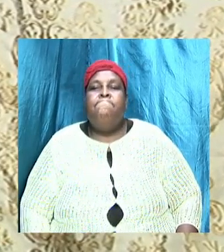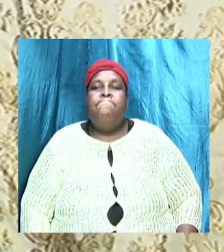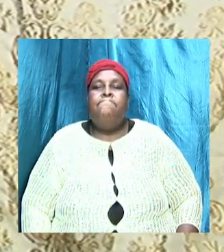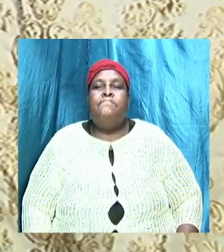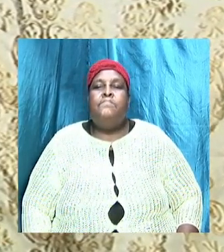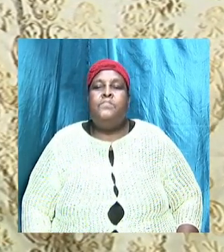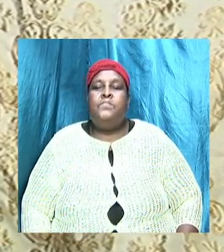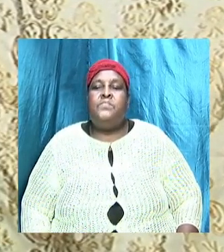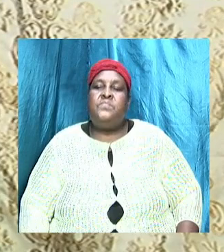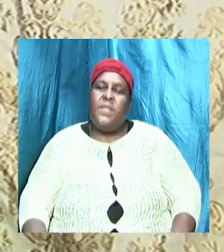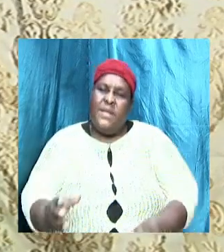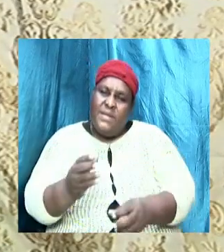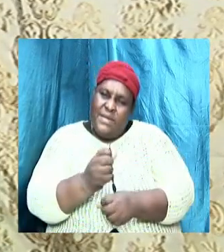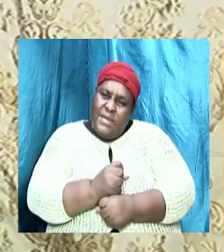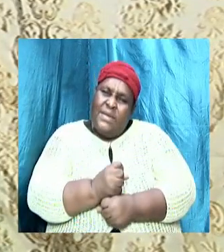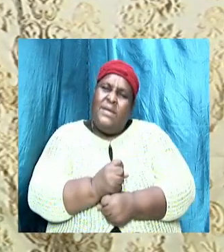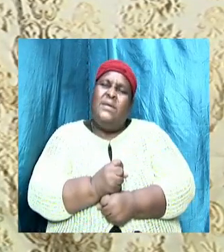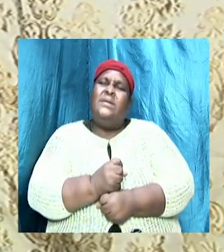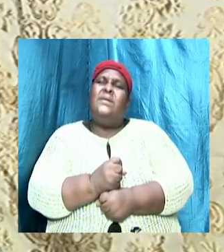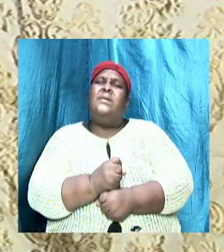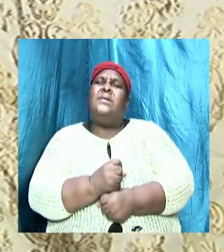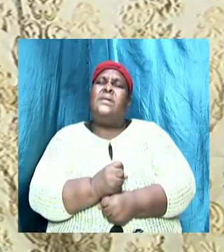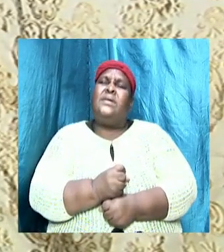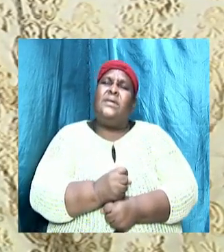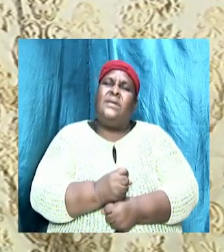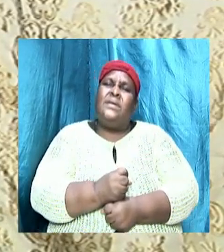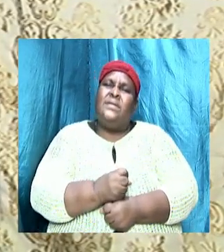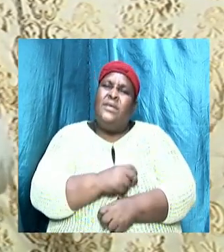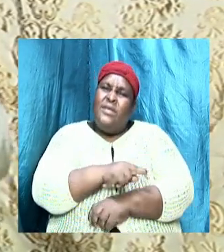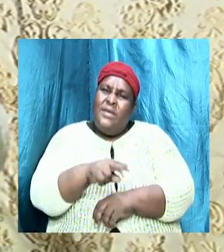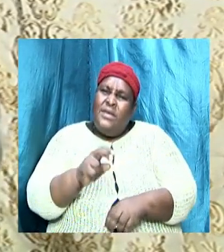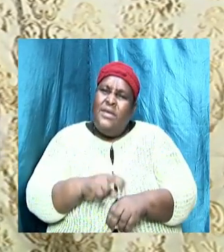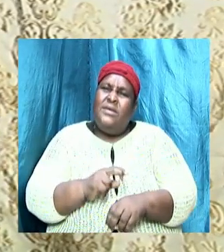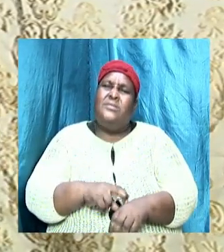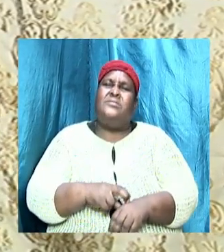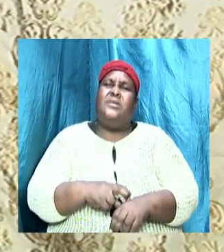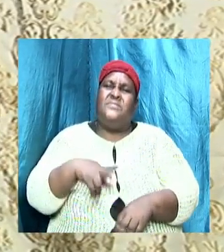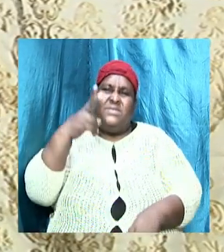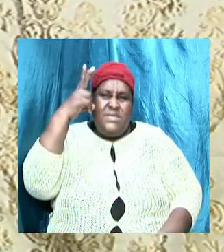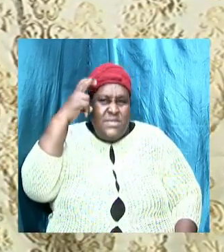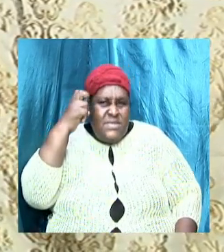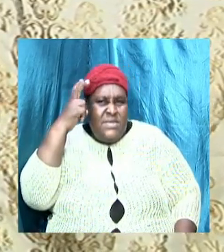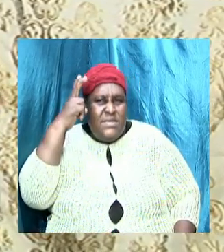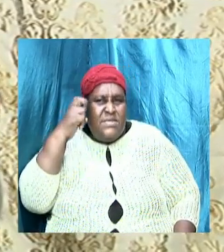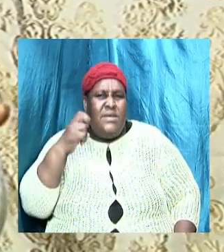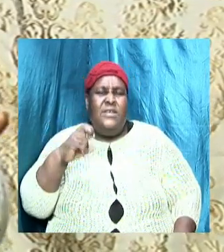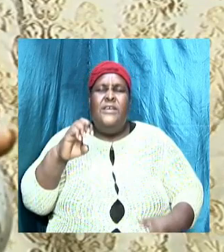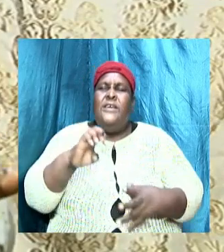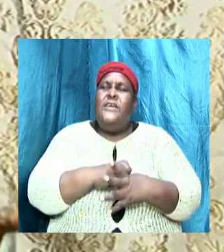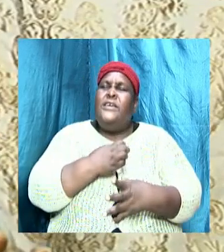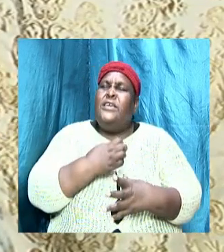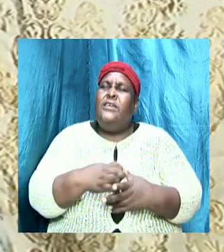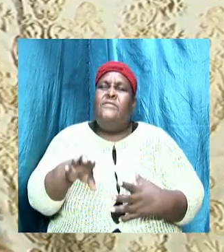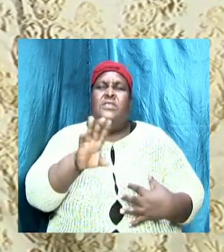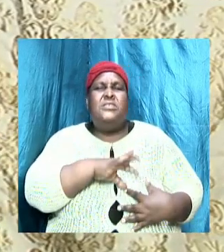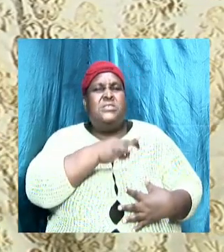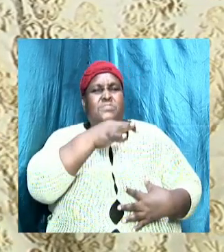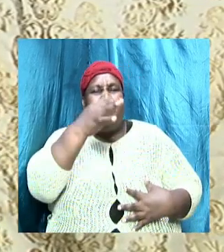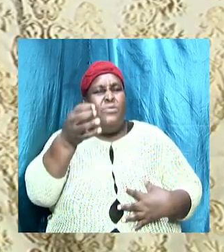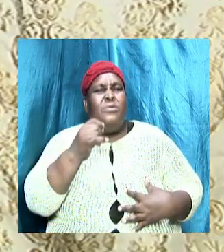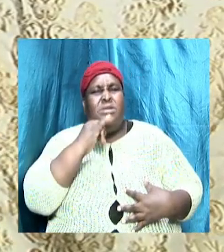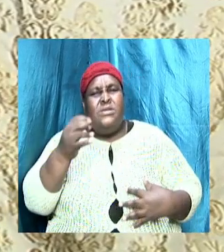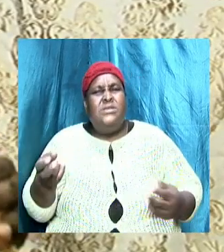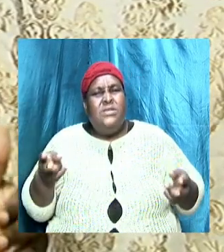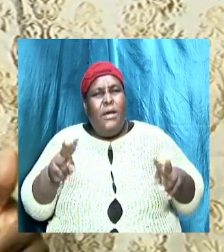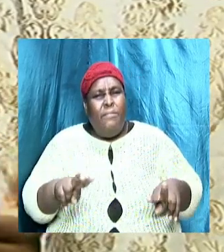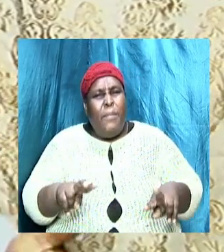so they have taken the similitude of their father the devil but even in the spiritual it is happening 1st John